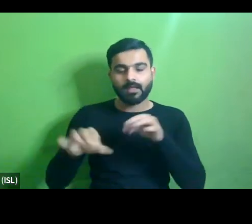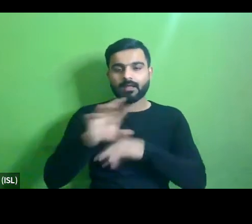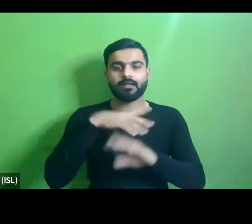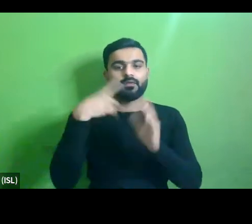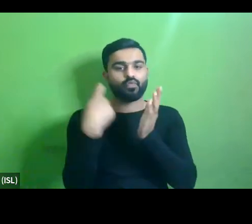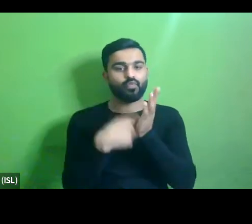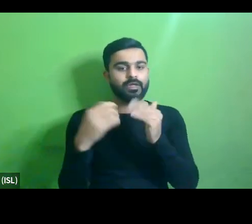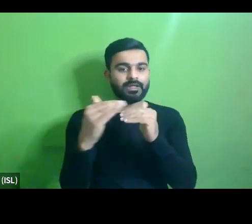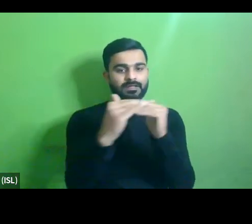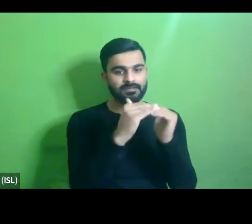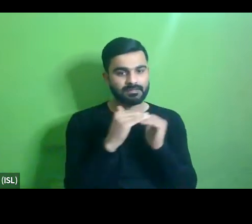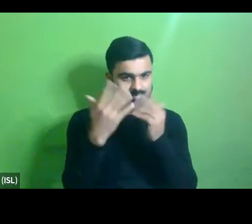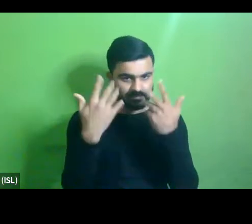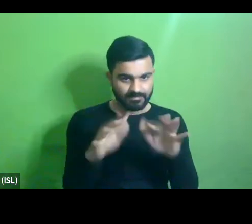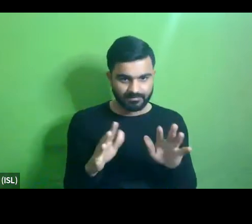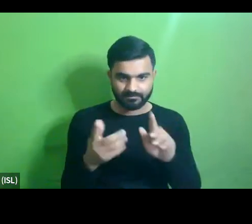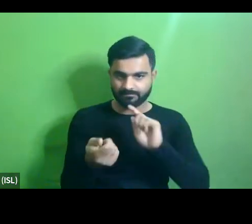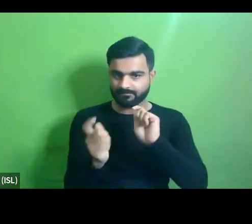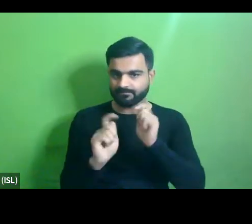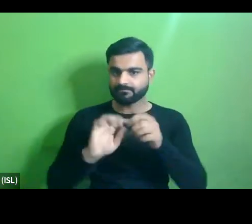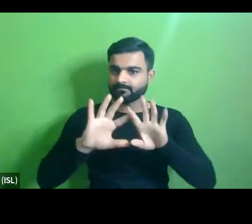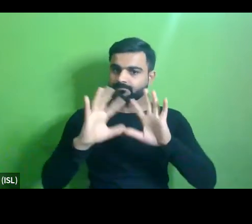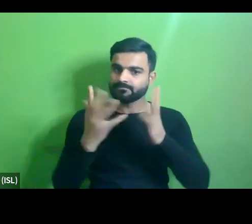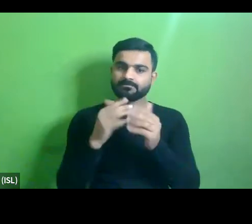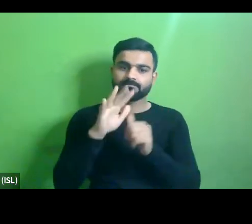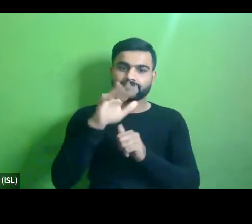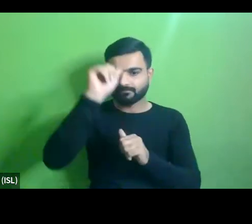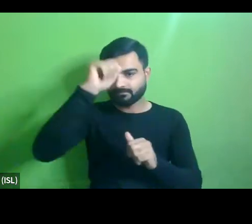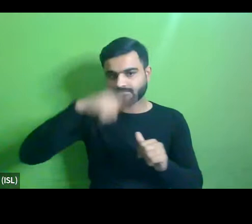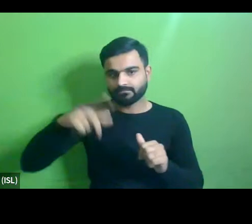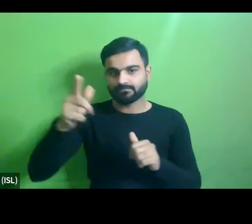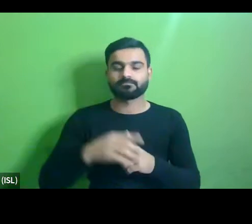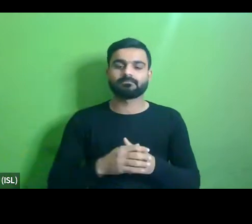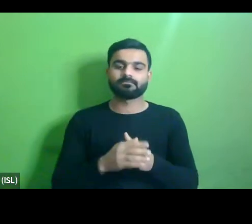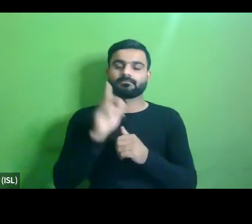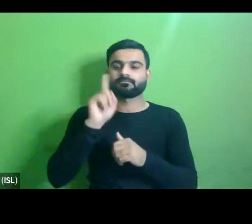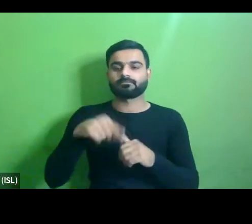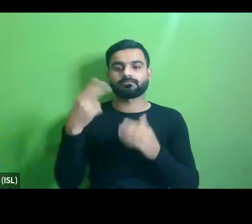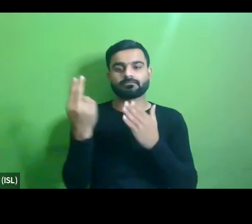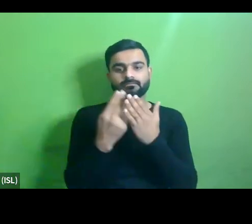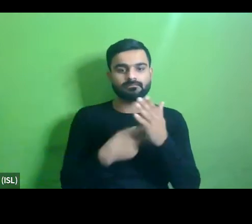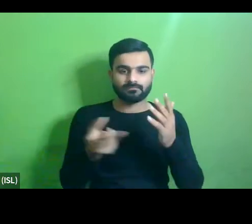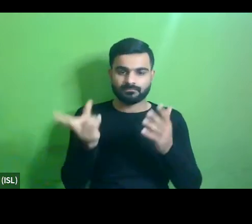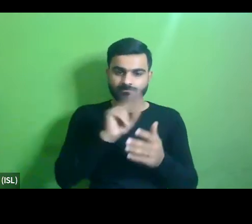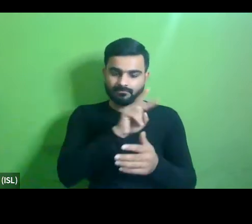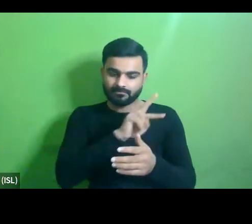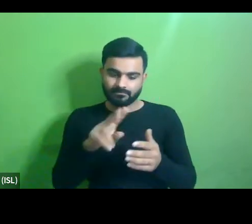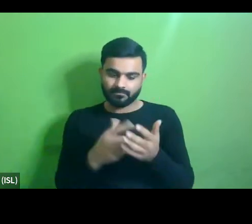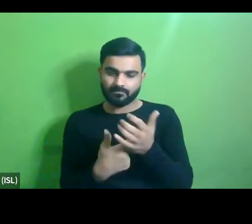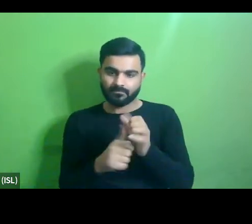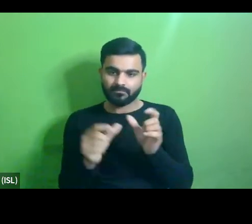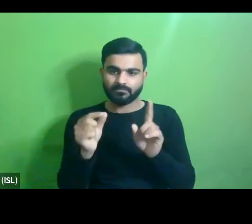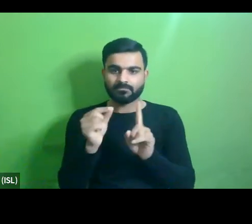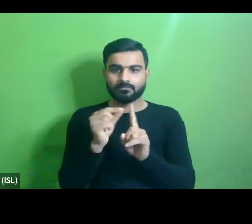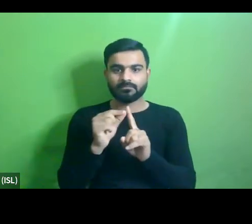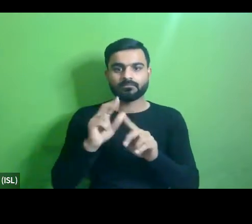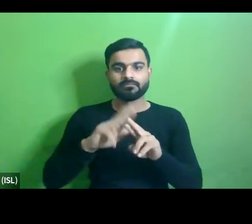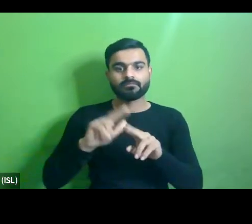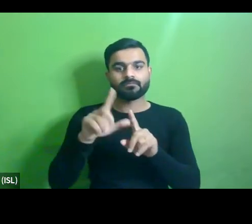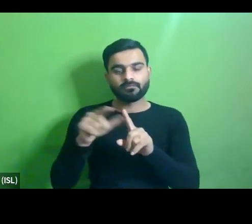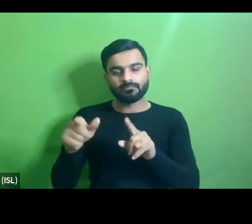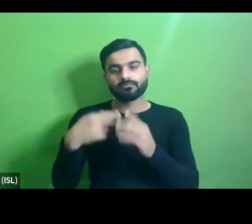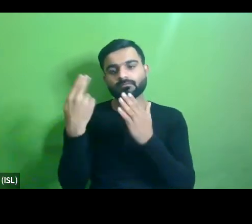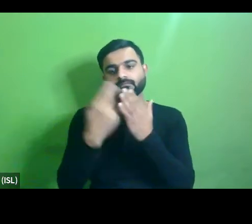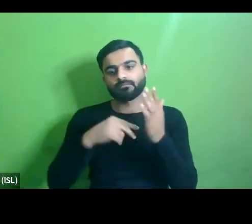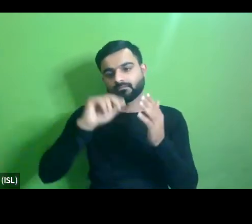and standards for universal accessibility in india so there have been revisions in the ur dtfi guidelines and able